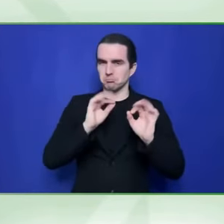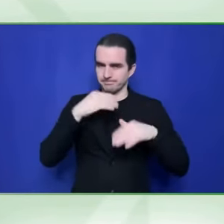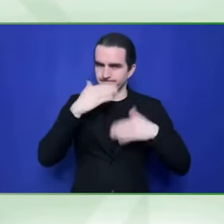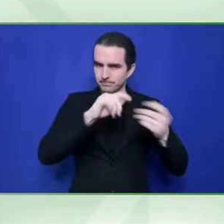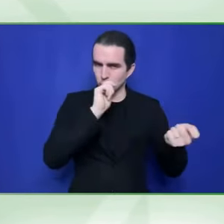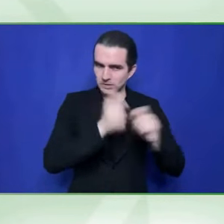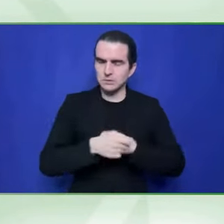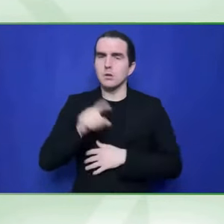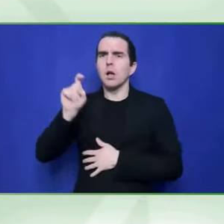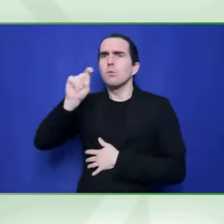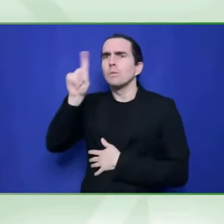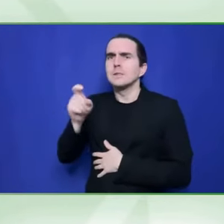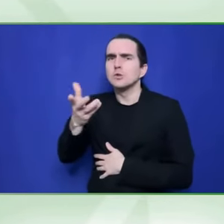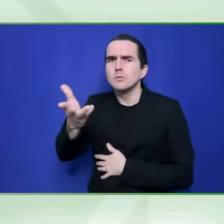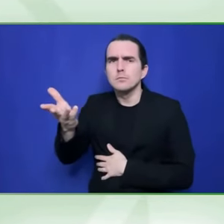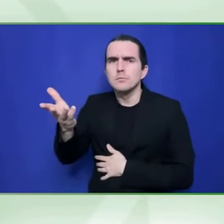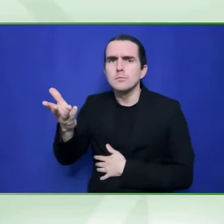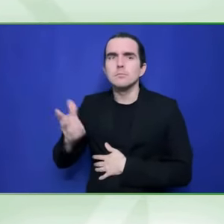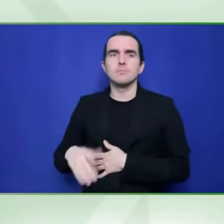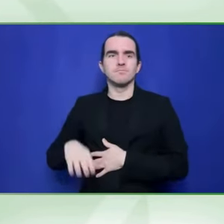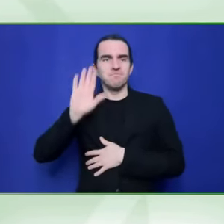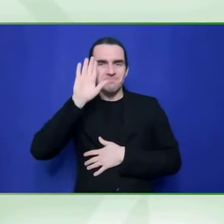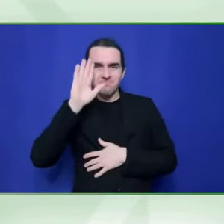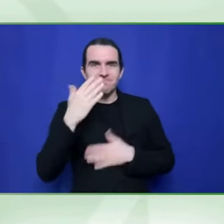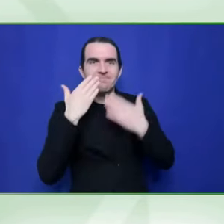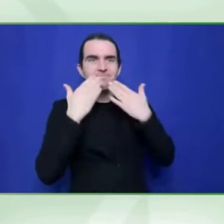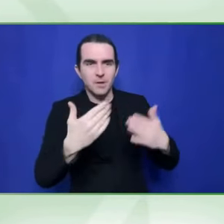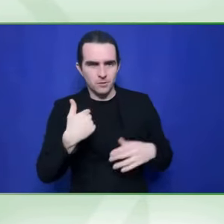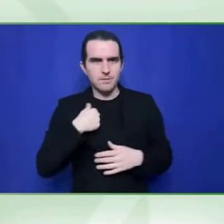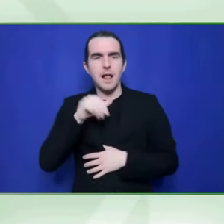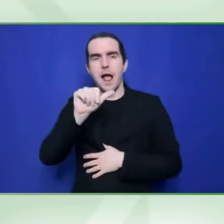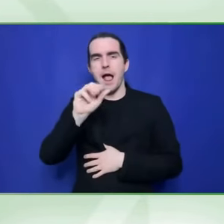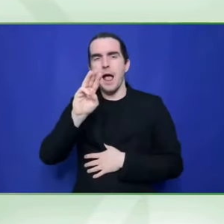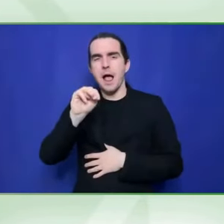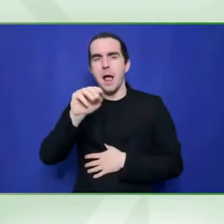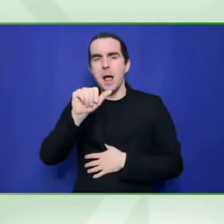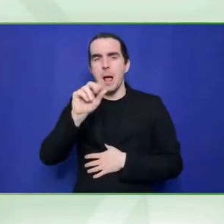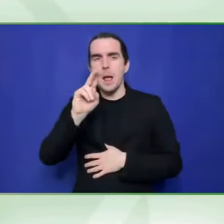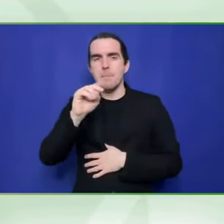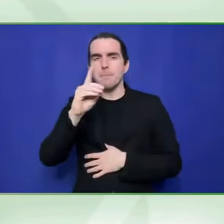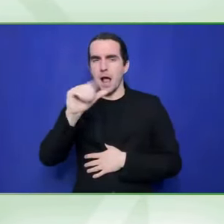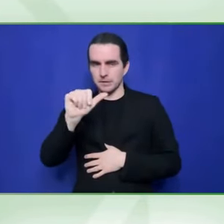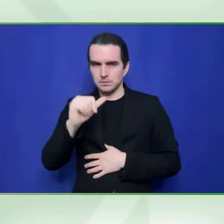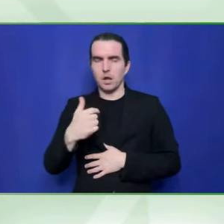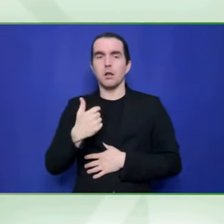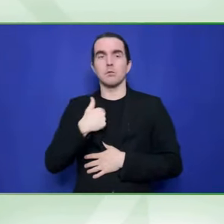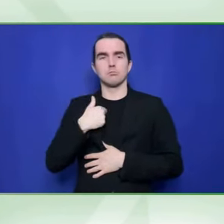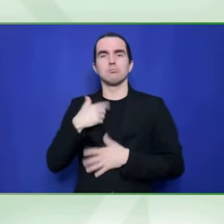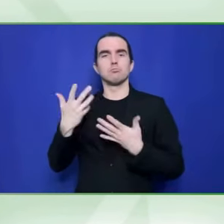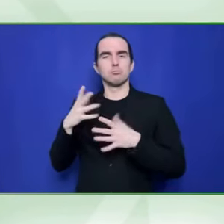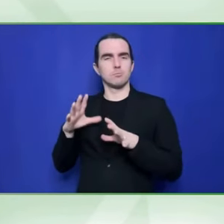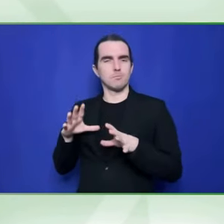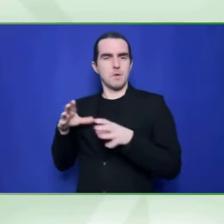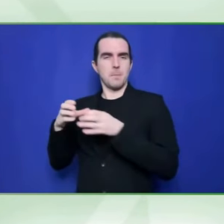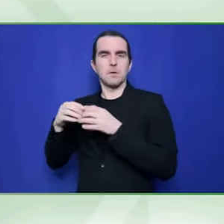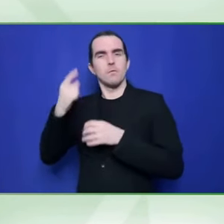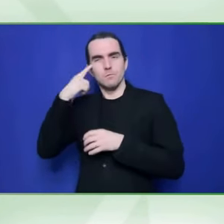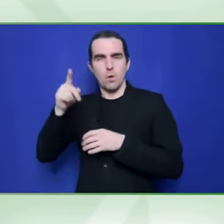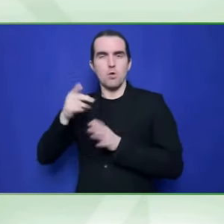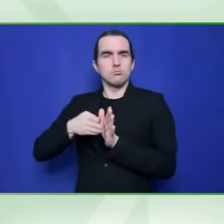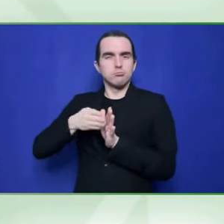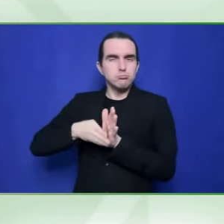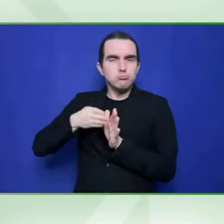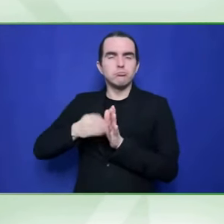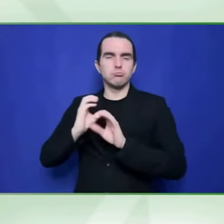interests me. I think it's an incredibly important area of how the world isn't, is or is not going to change.